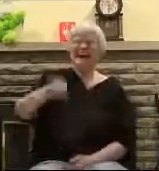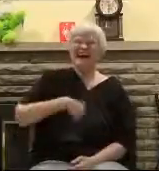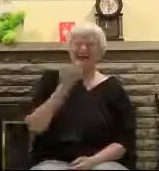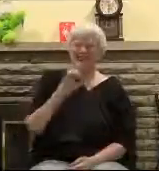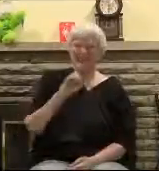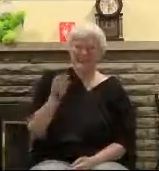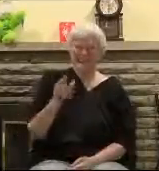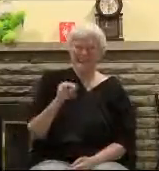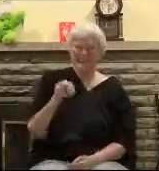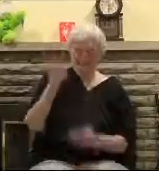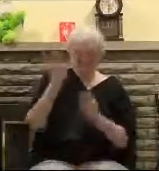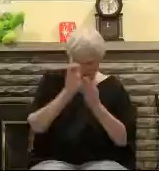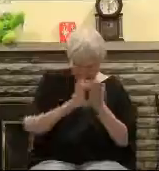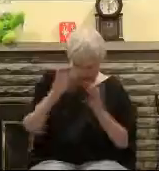.58